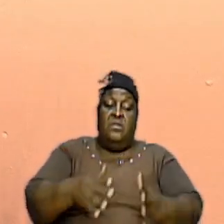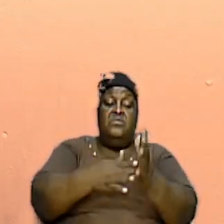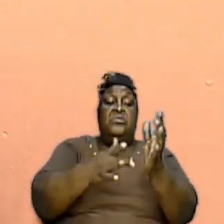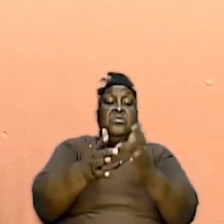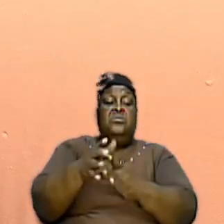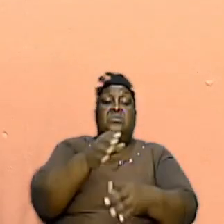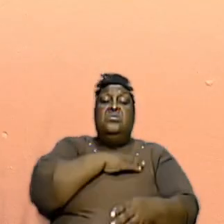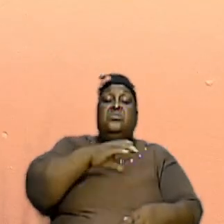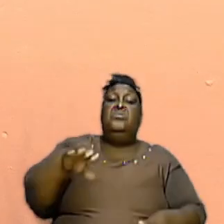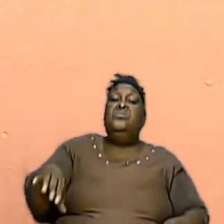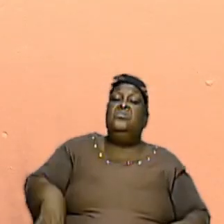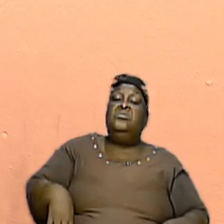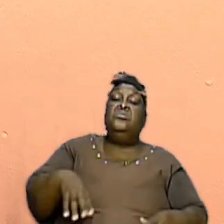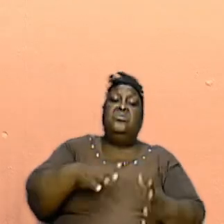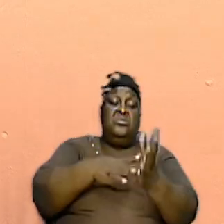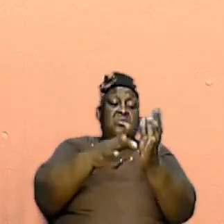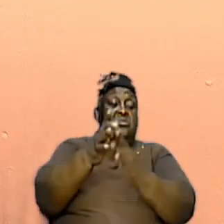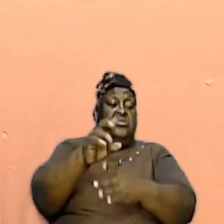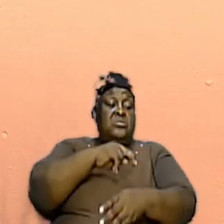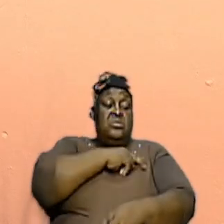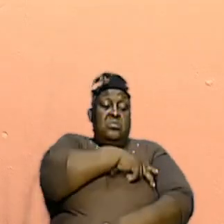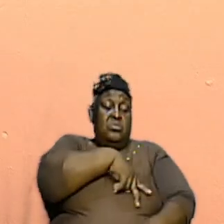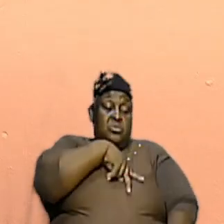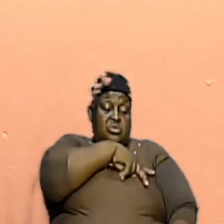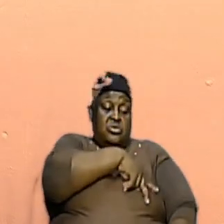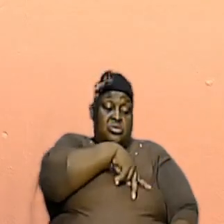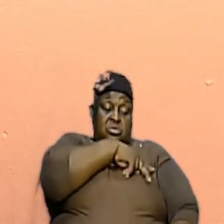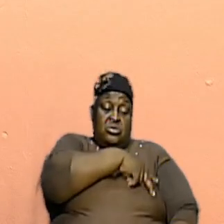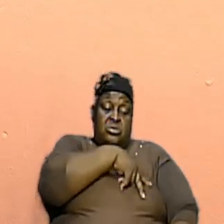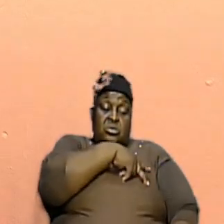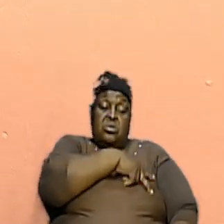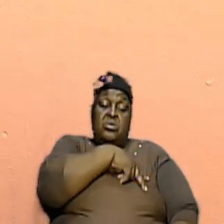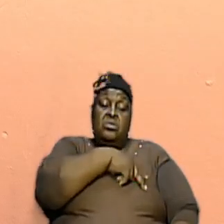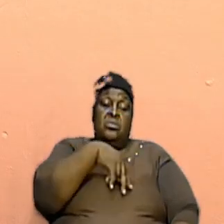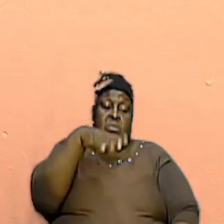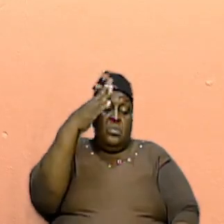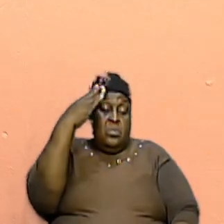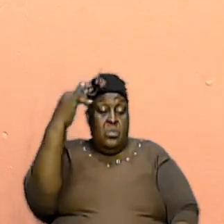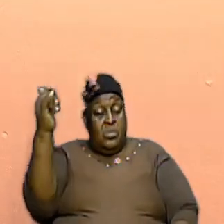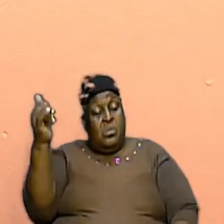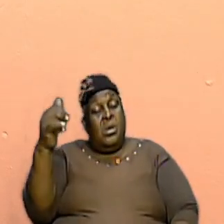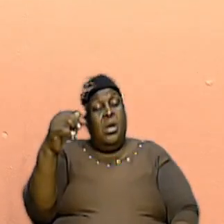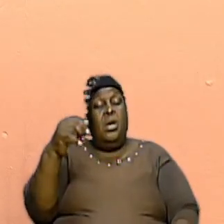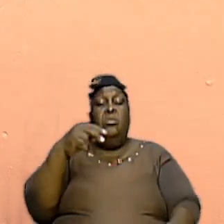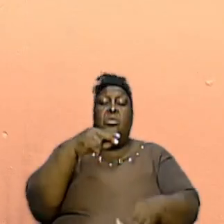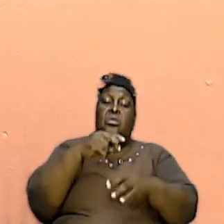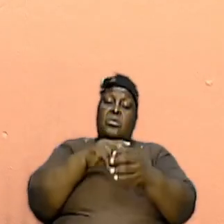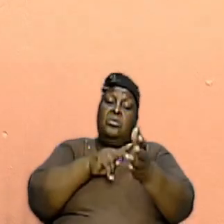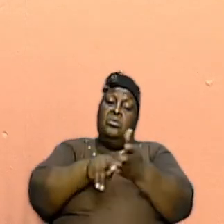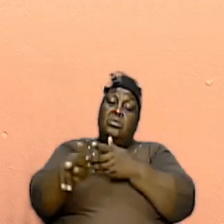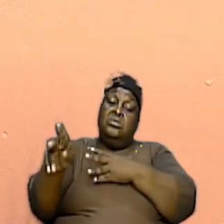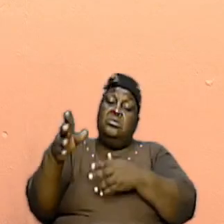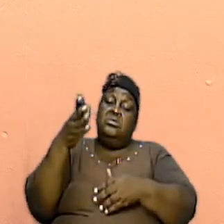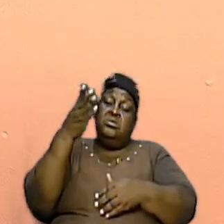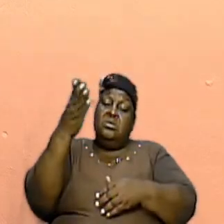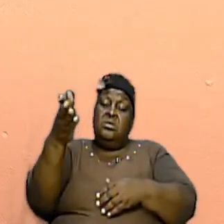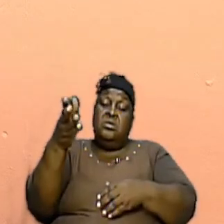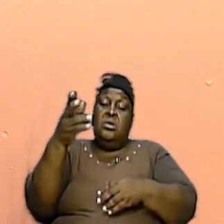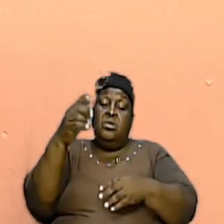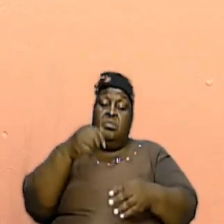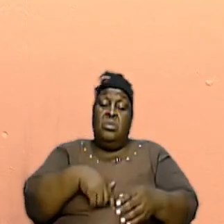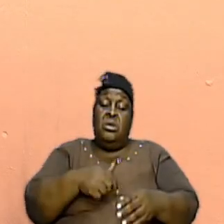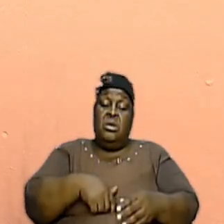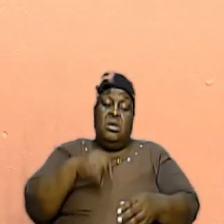Jesus was personal when he spoke to Saul and said why persecutest thou me if you trouble